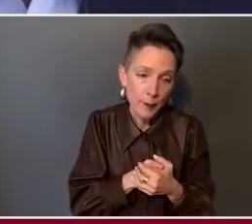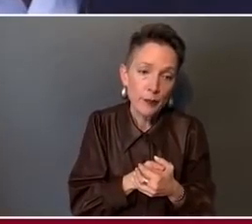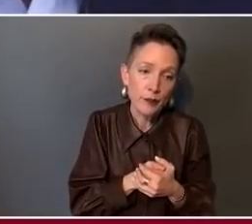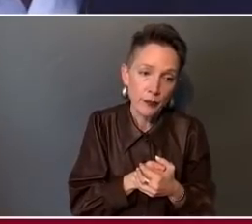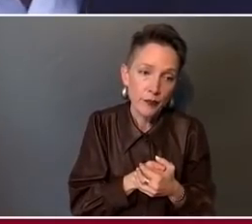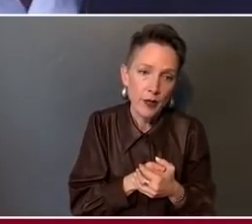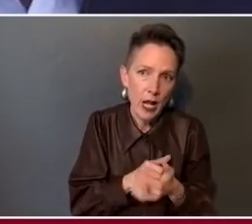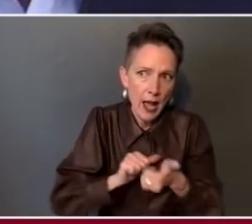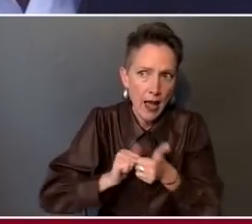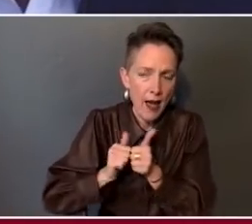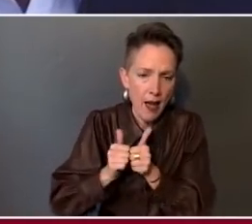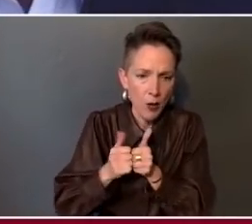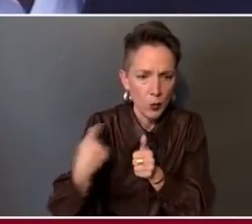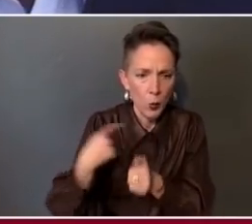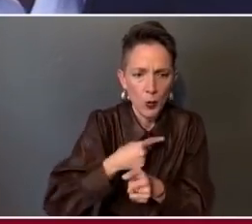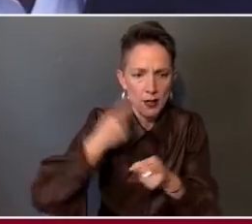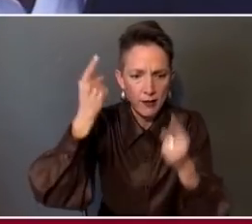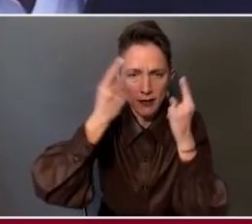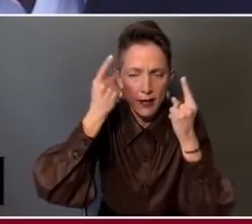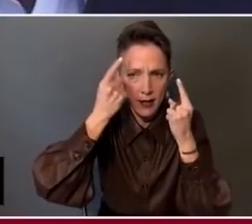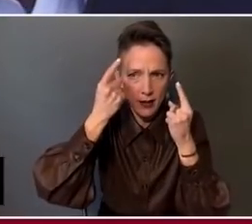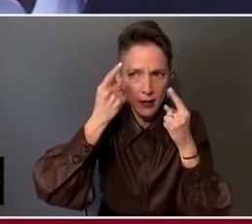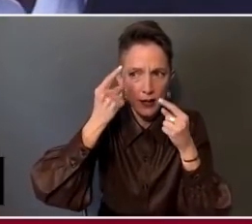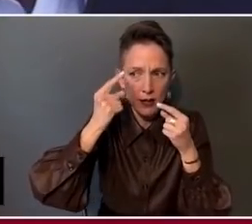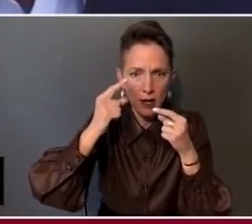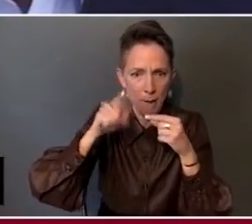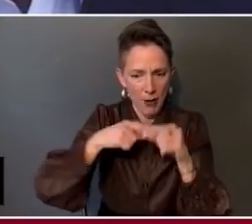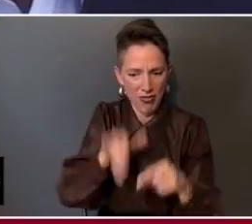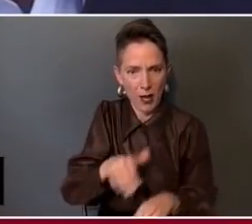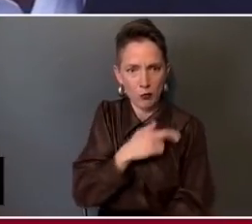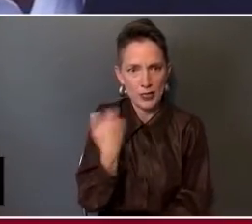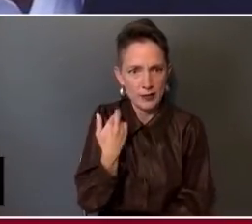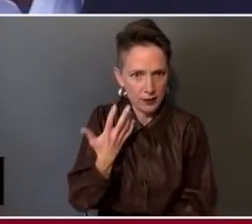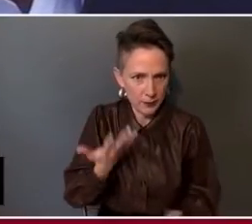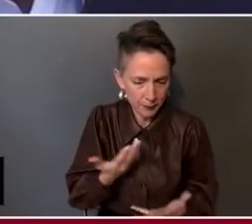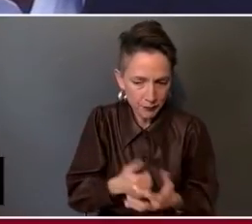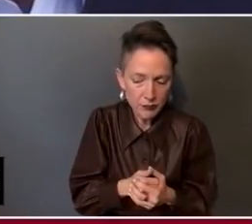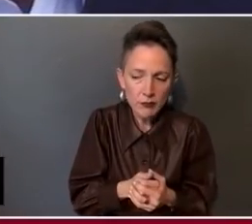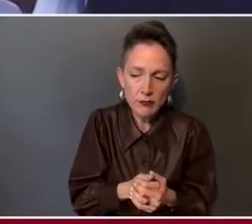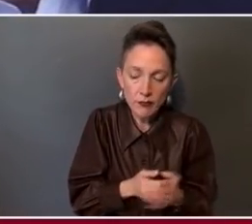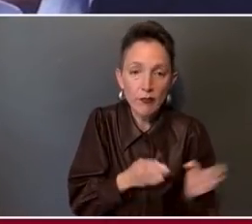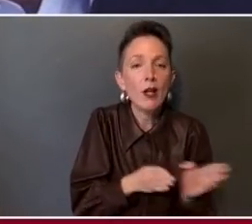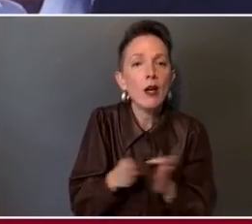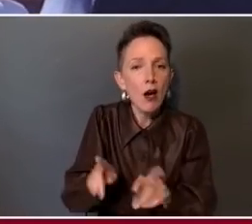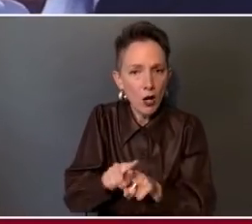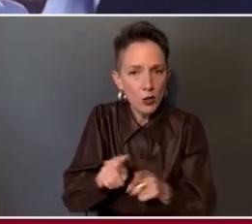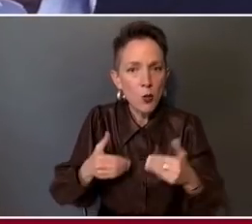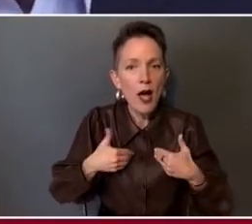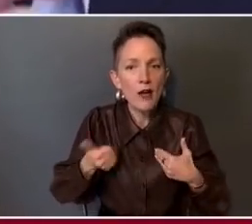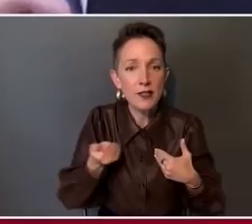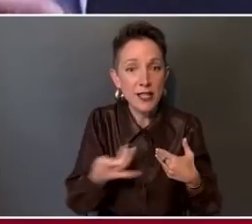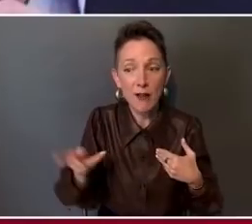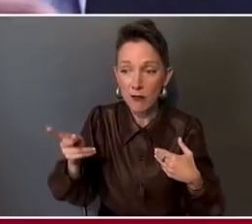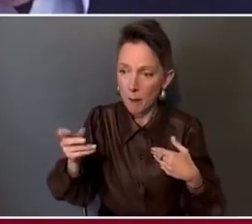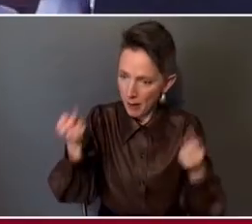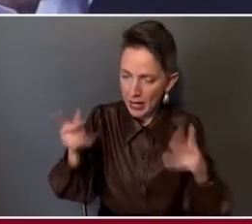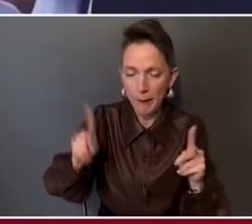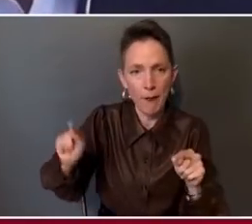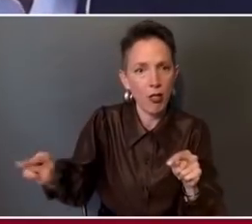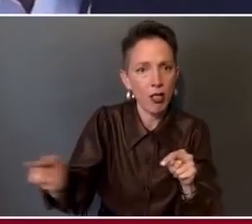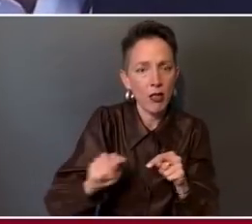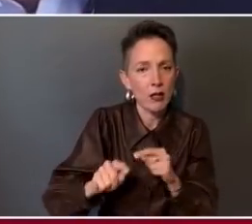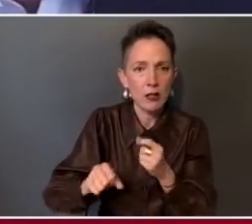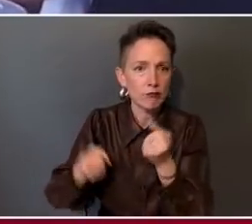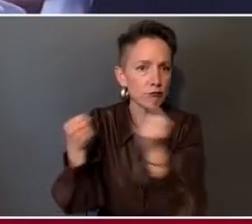You know, how to think about that risk. And then also, there are a number of people who are very pro-vaccine and very pro-COVID